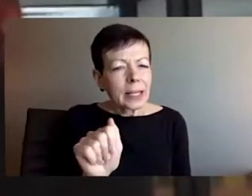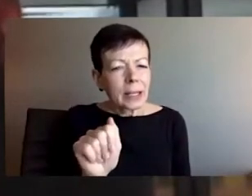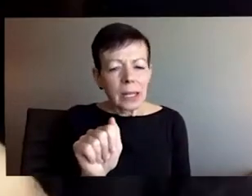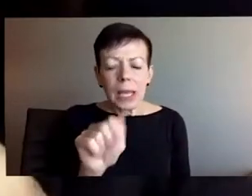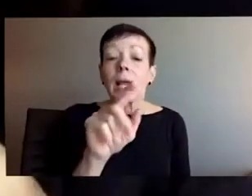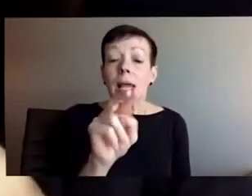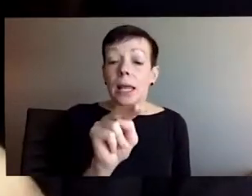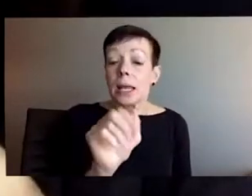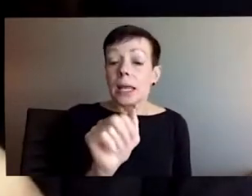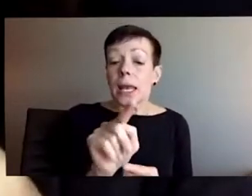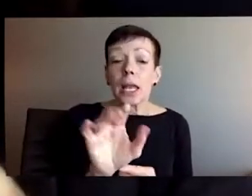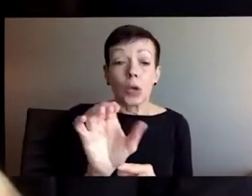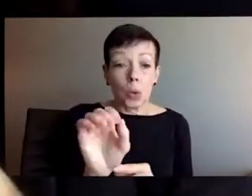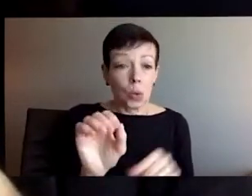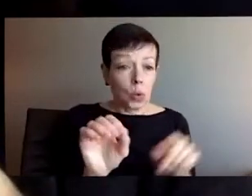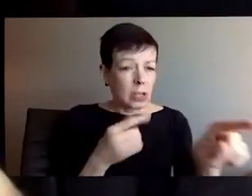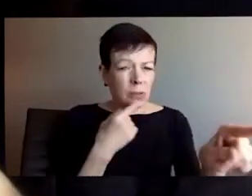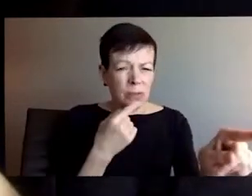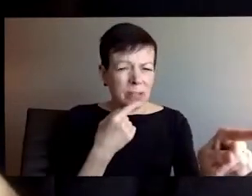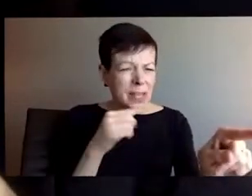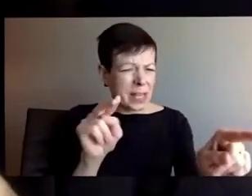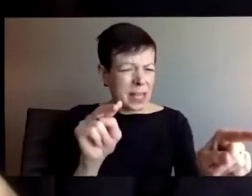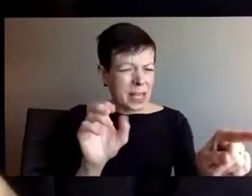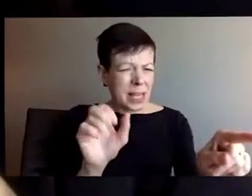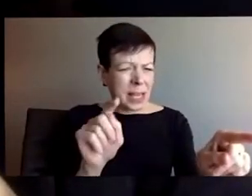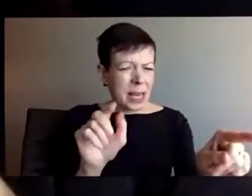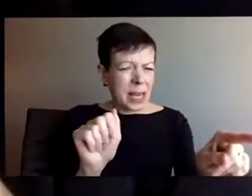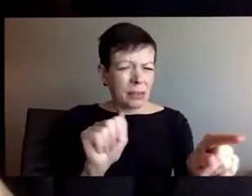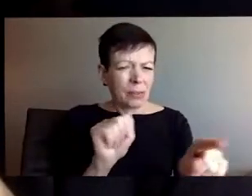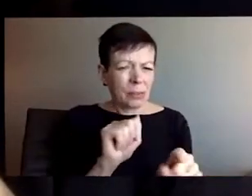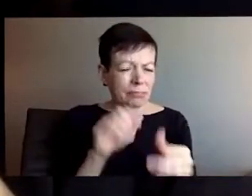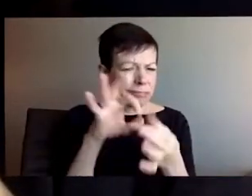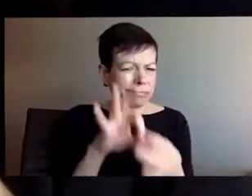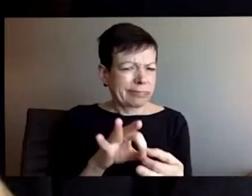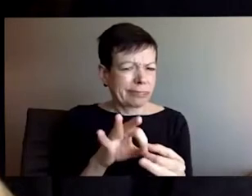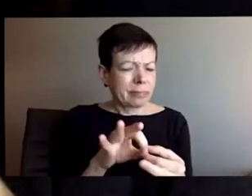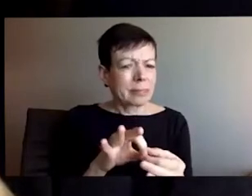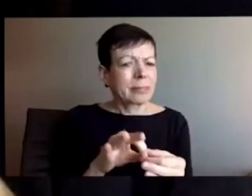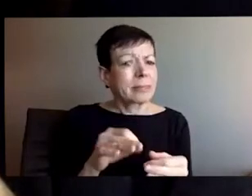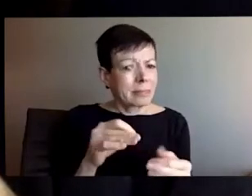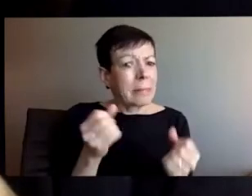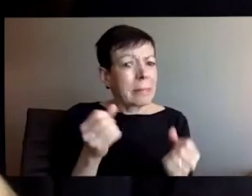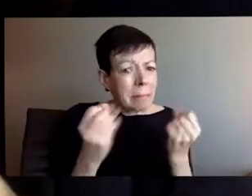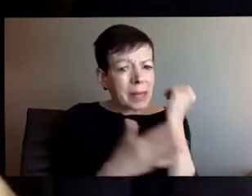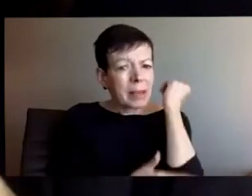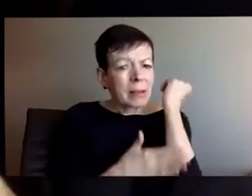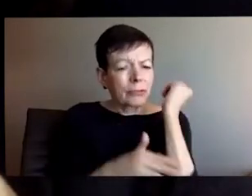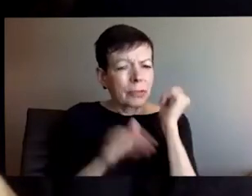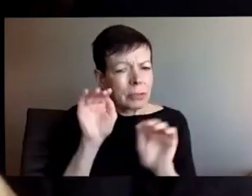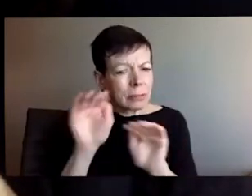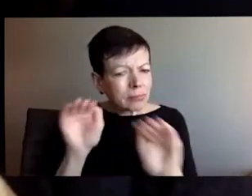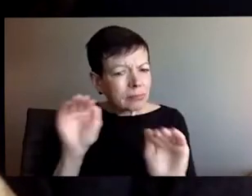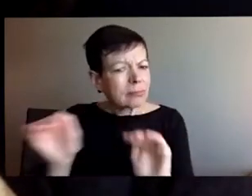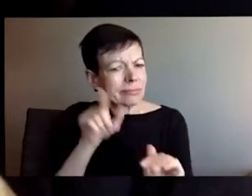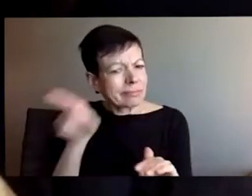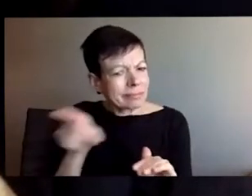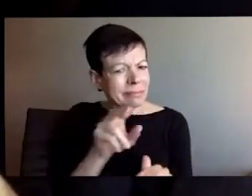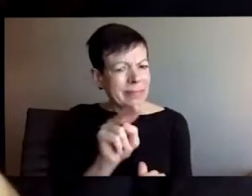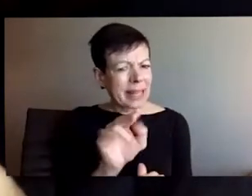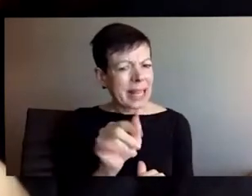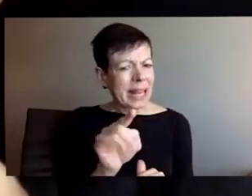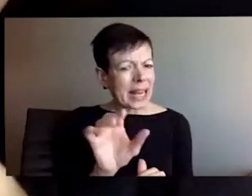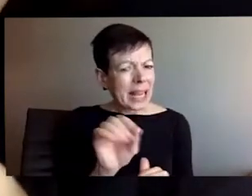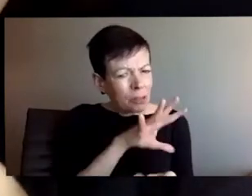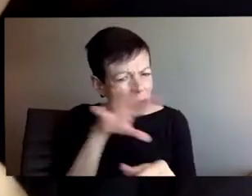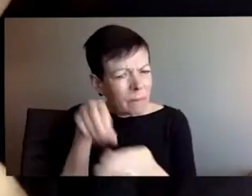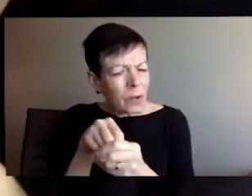Thank you. Um, just give me a moment. I think I'm trying to scroll through the, uh, questions. I think one question is,